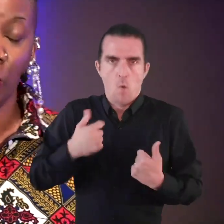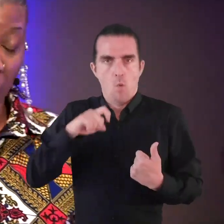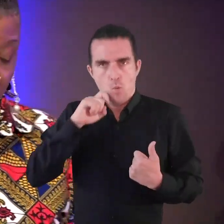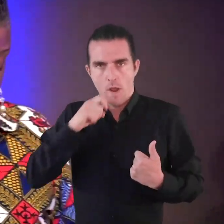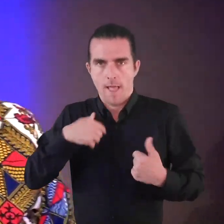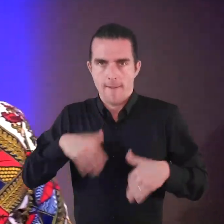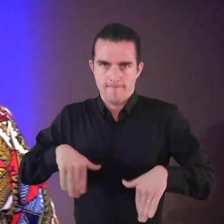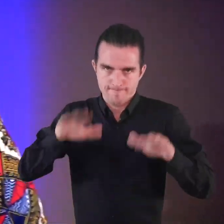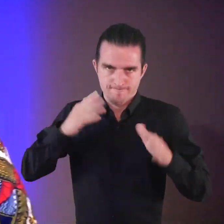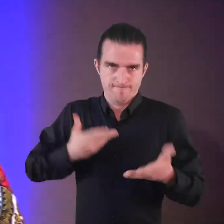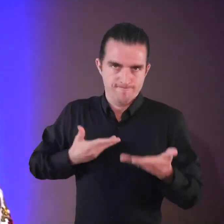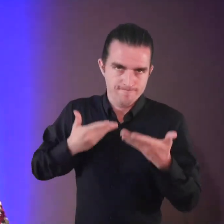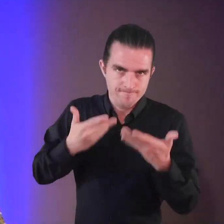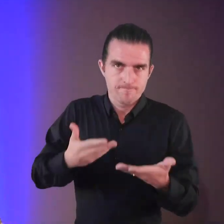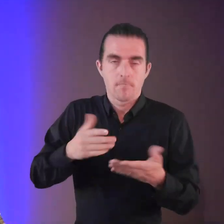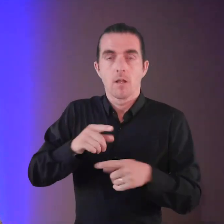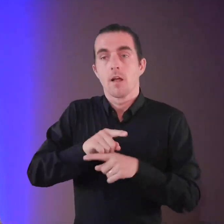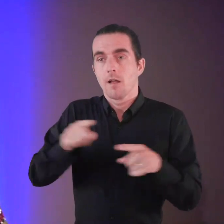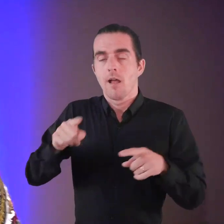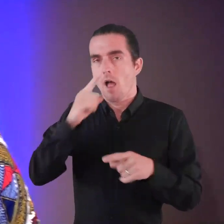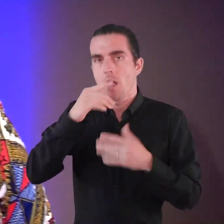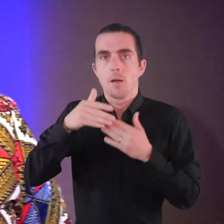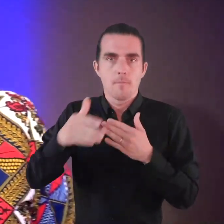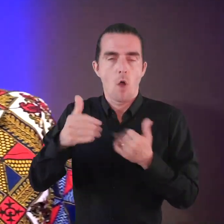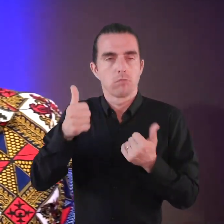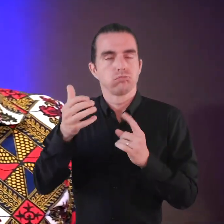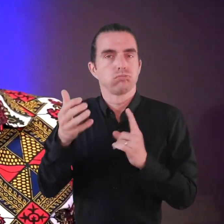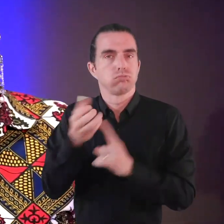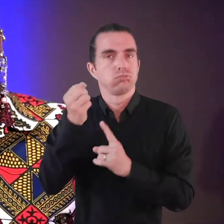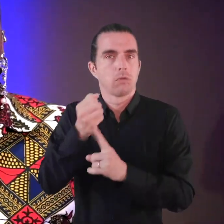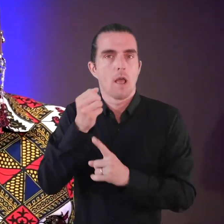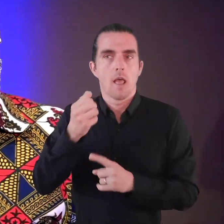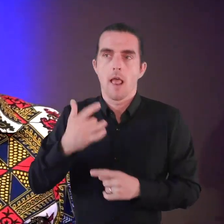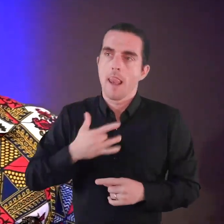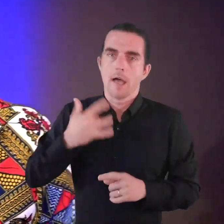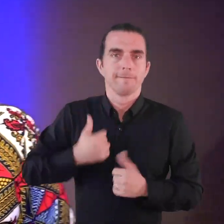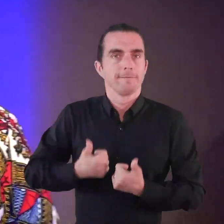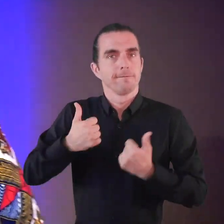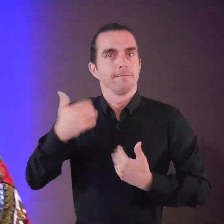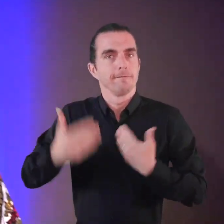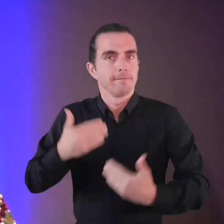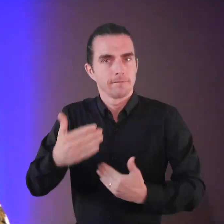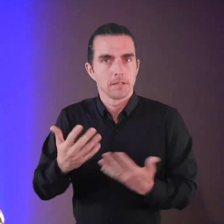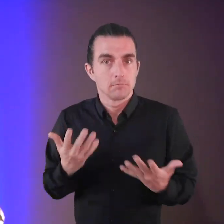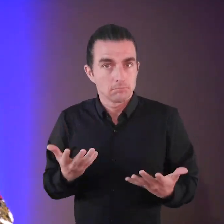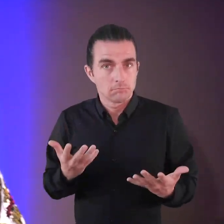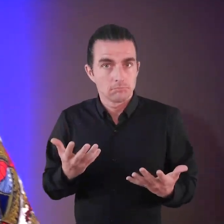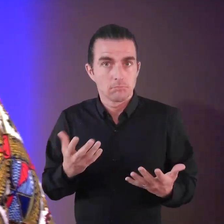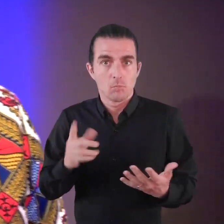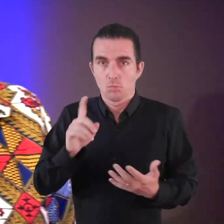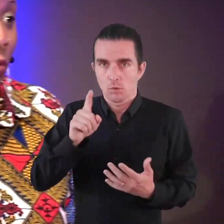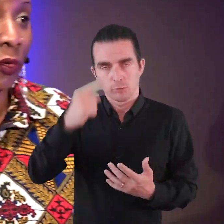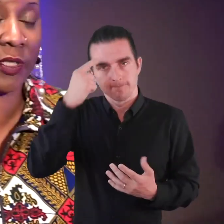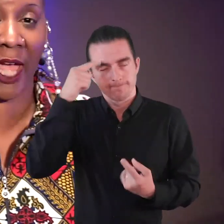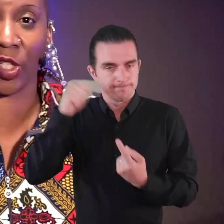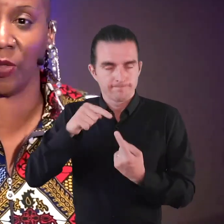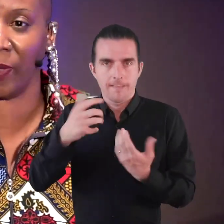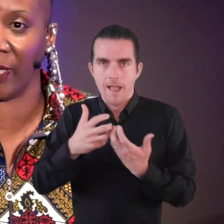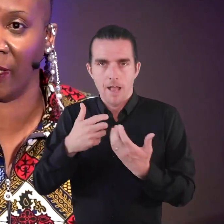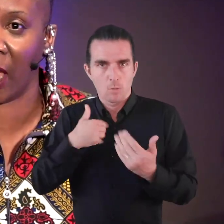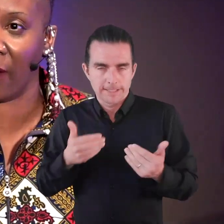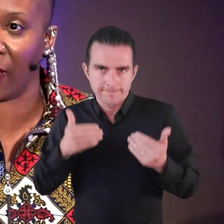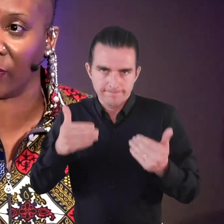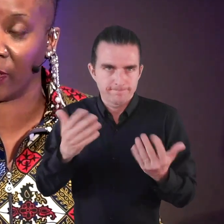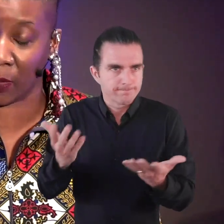are you willing to surrender so that others can have a more fulfilled life? What will your call to